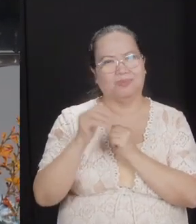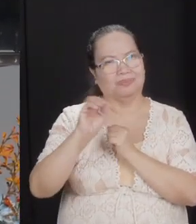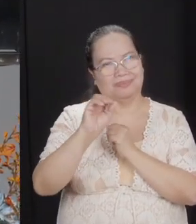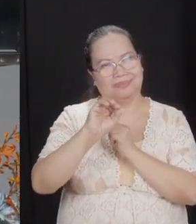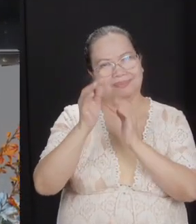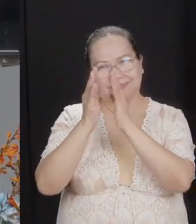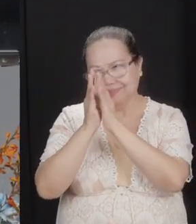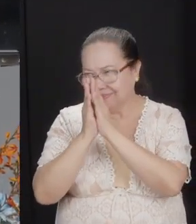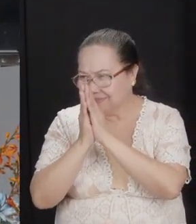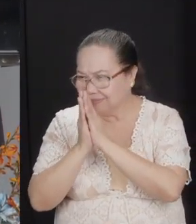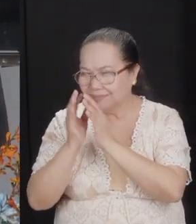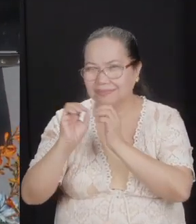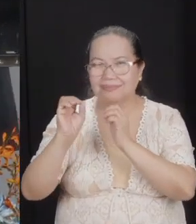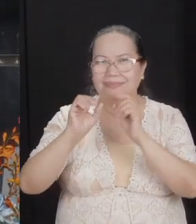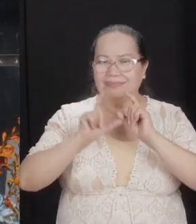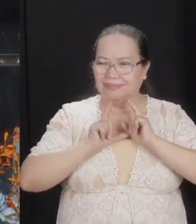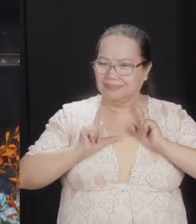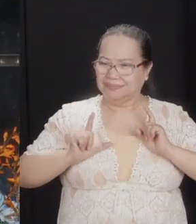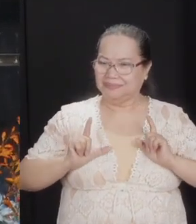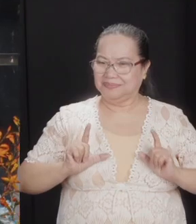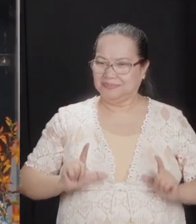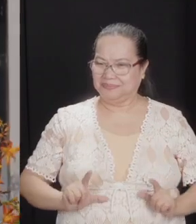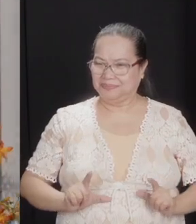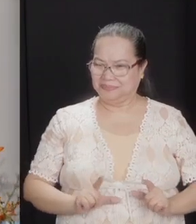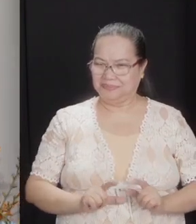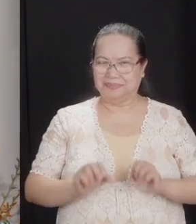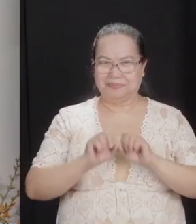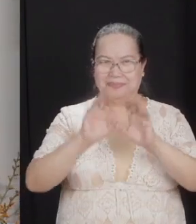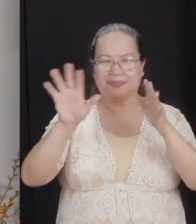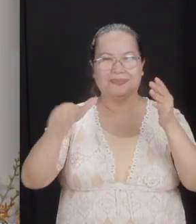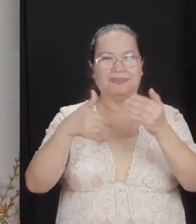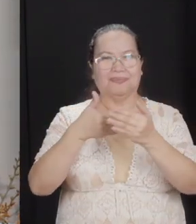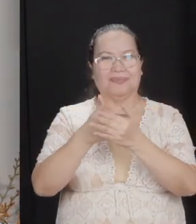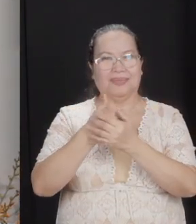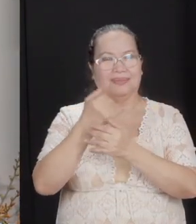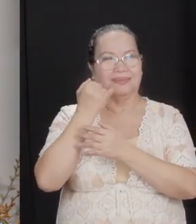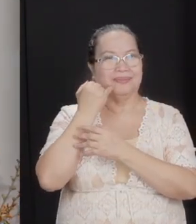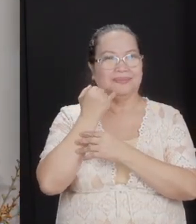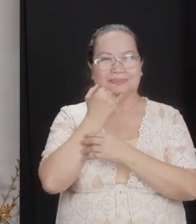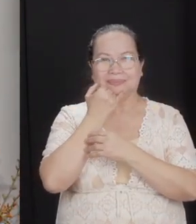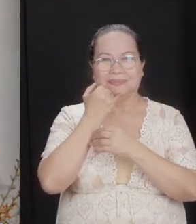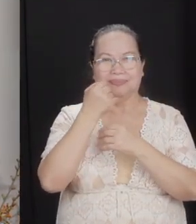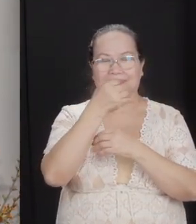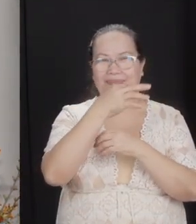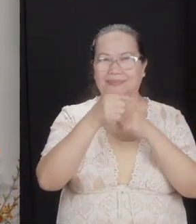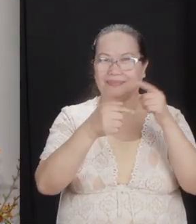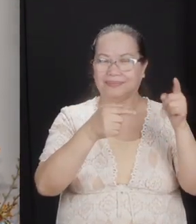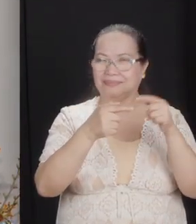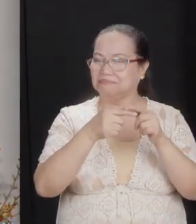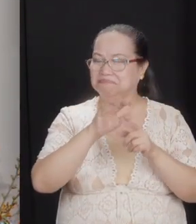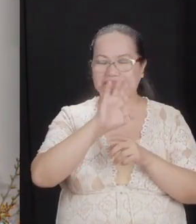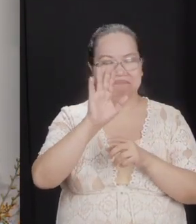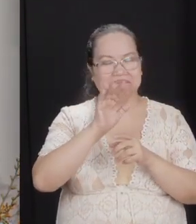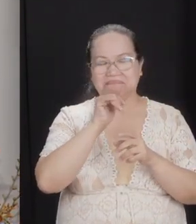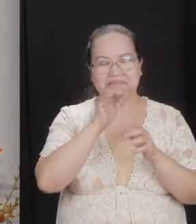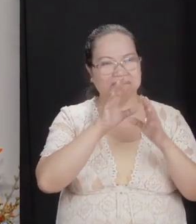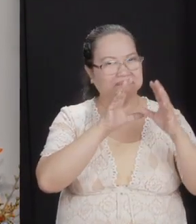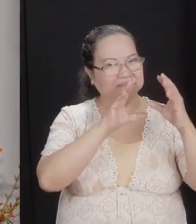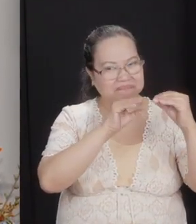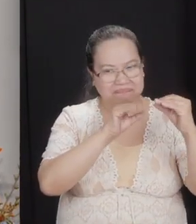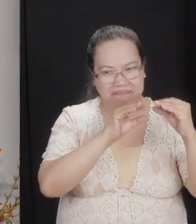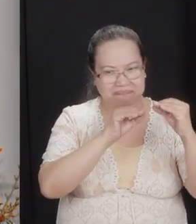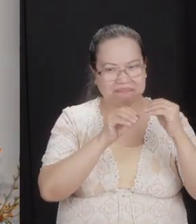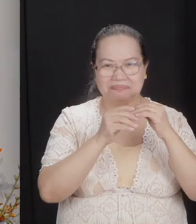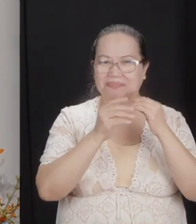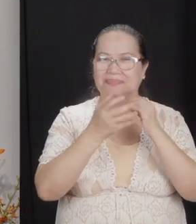high priest or any Levite. Remember, there are Levites scattered all over Israel including on the other side. They didn't consult them. They